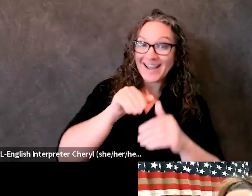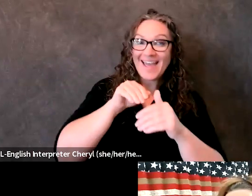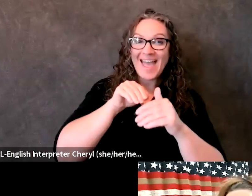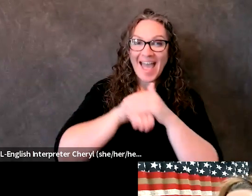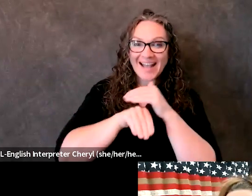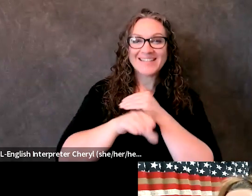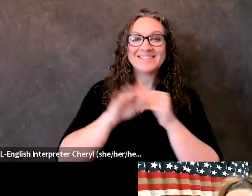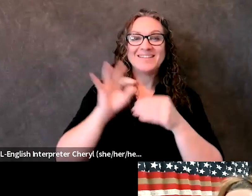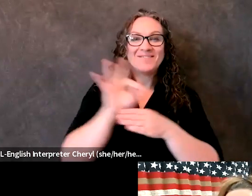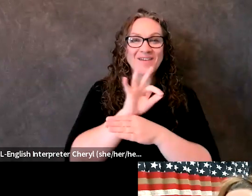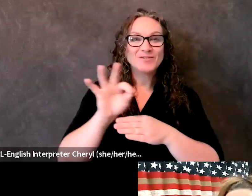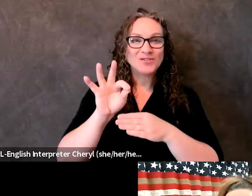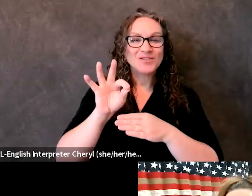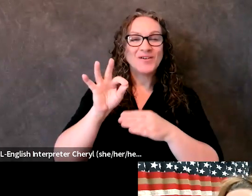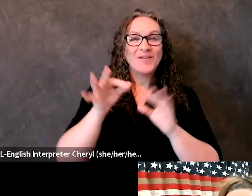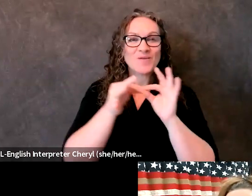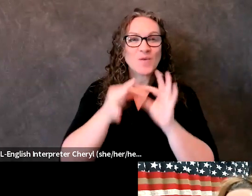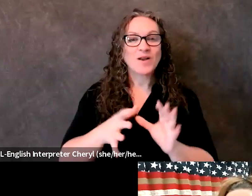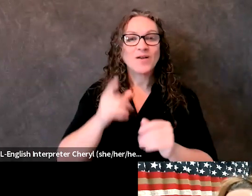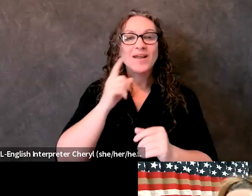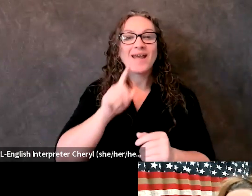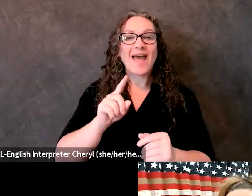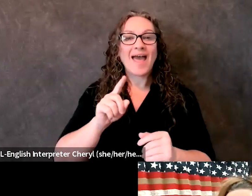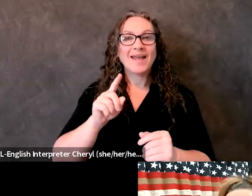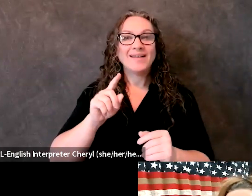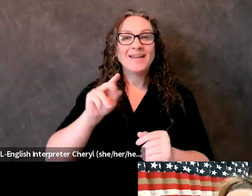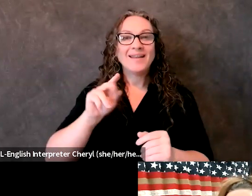at the Nevada Division of Emergency Management.